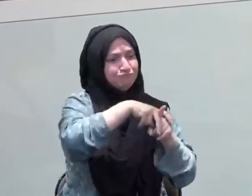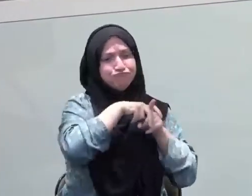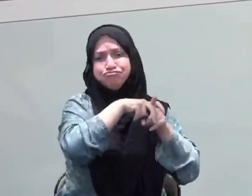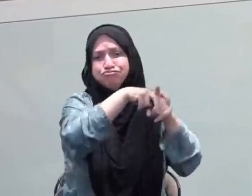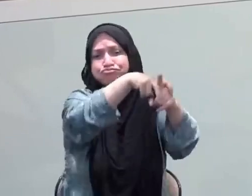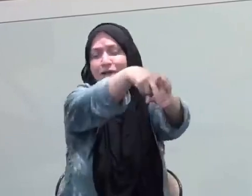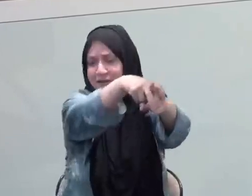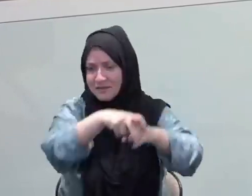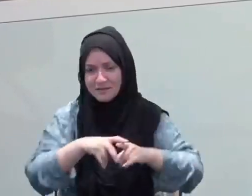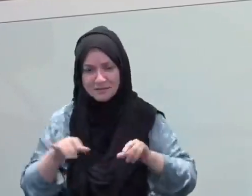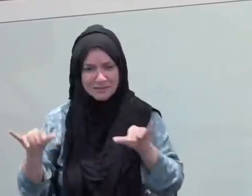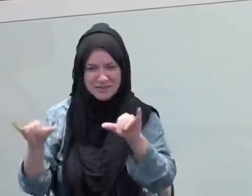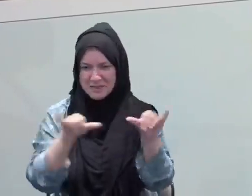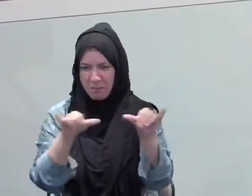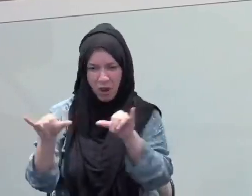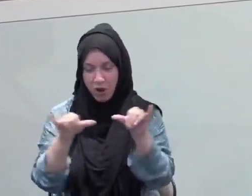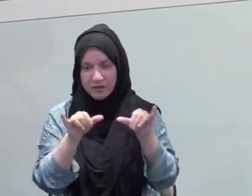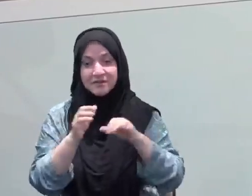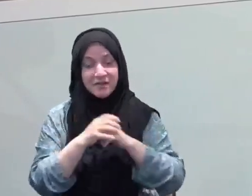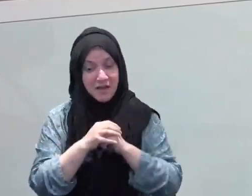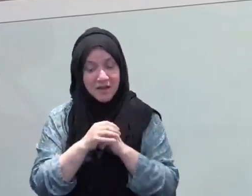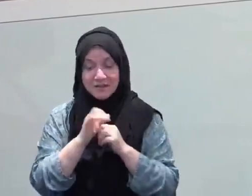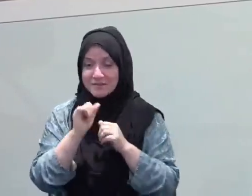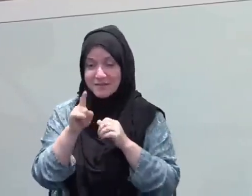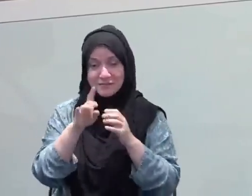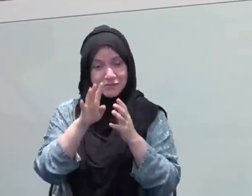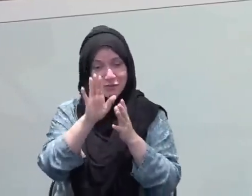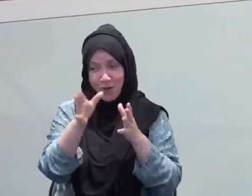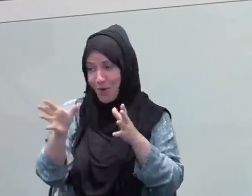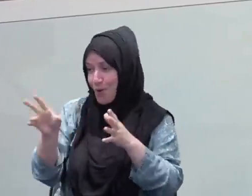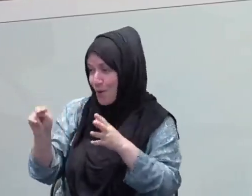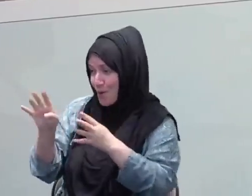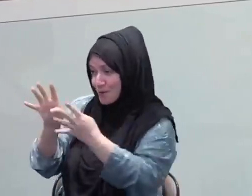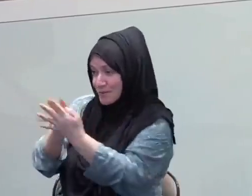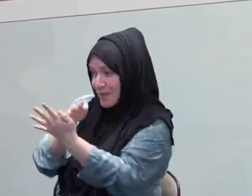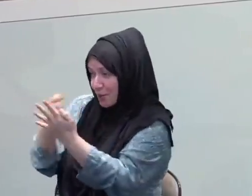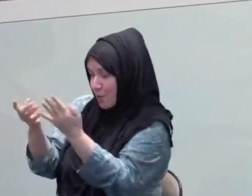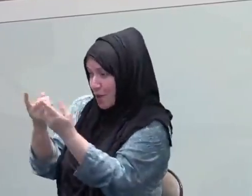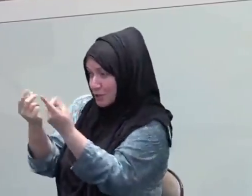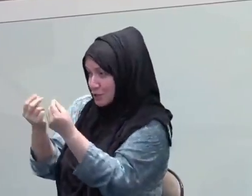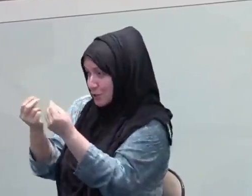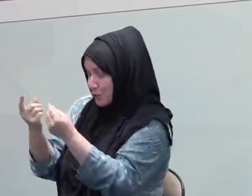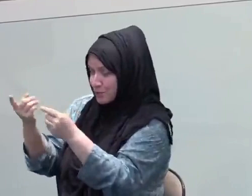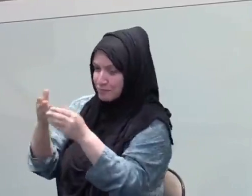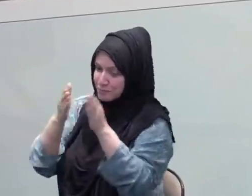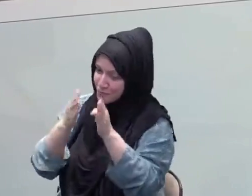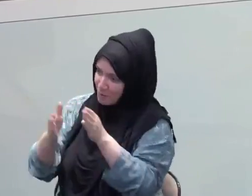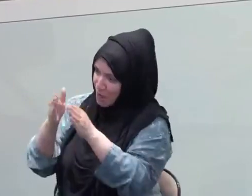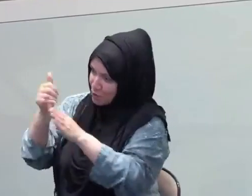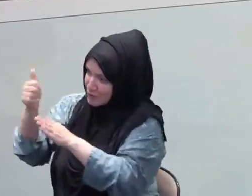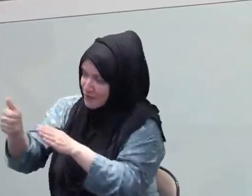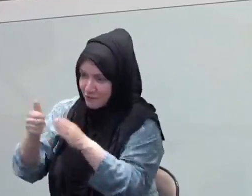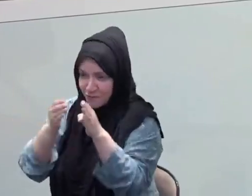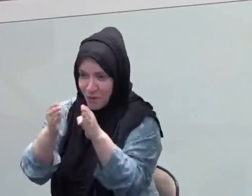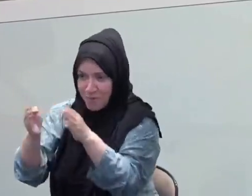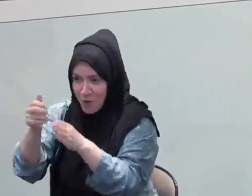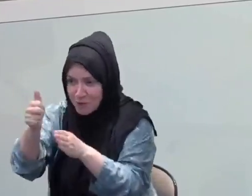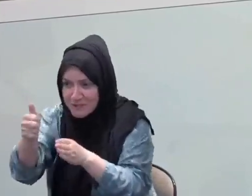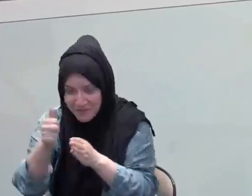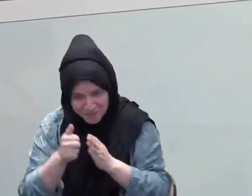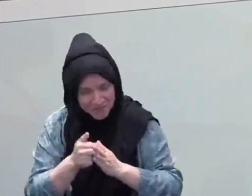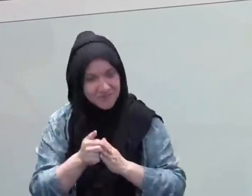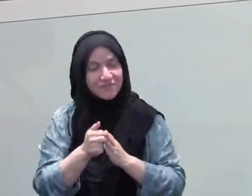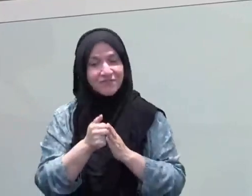consideration and subhanAllah, this is what, you know, the salaf as they commented actually on, some of the scholars' comments on Abu Musa's